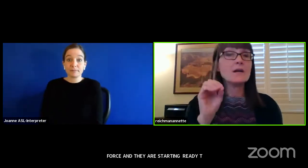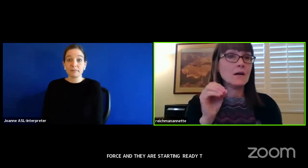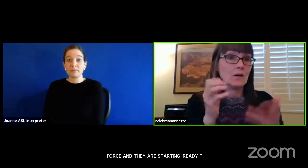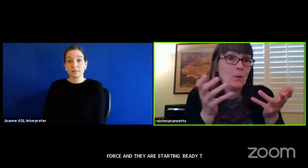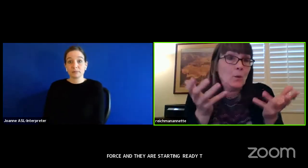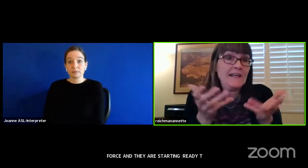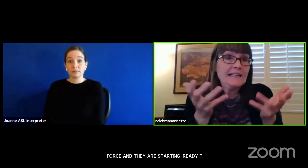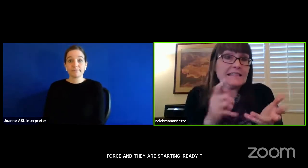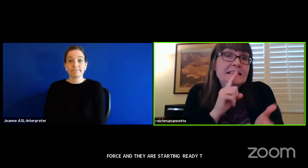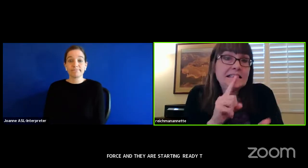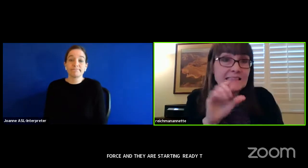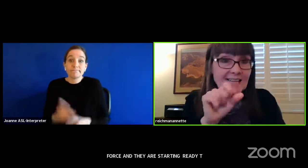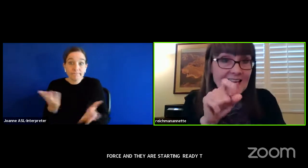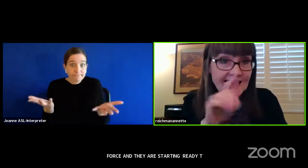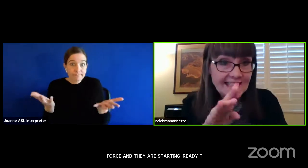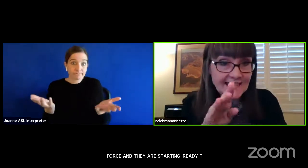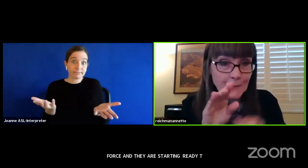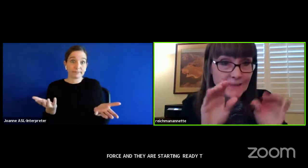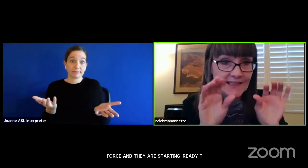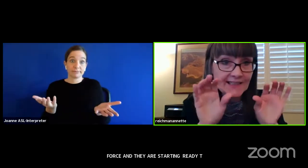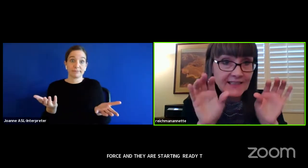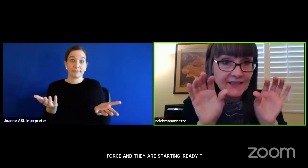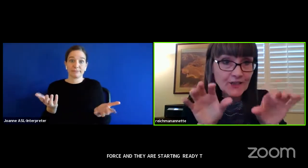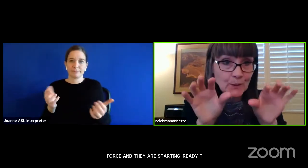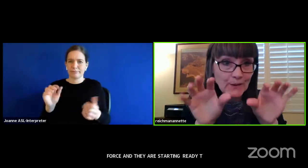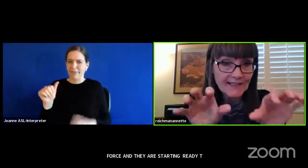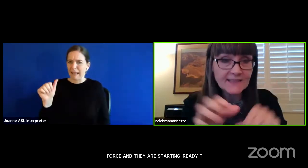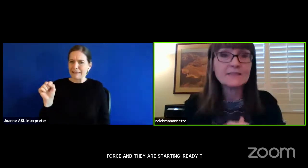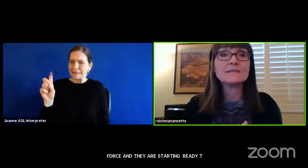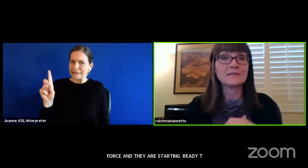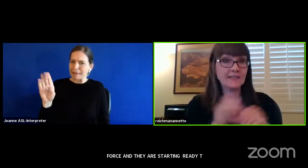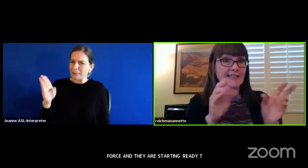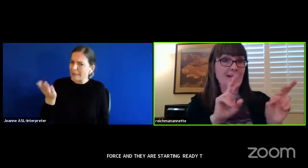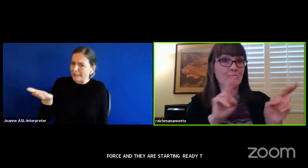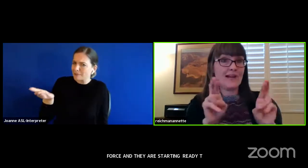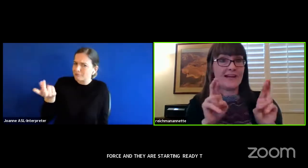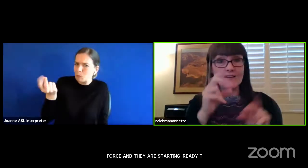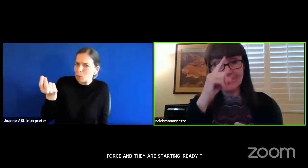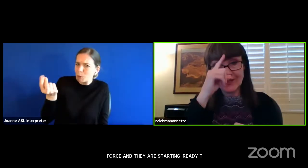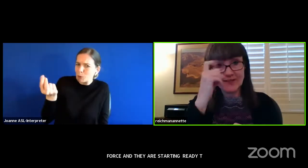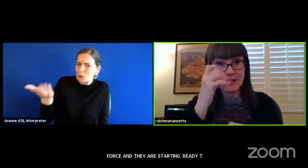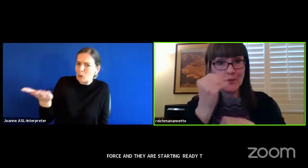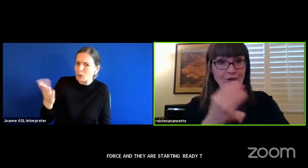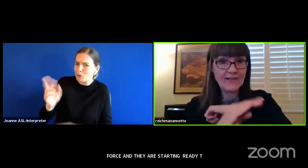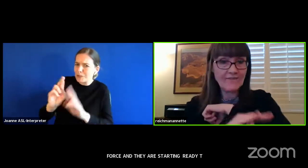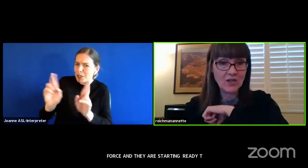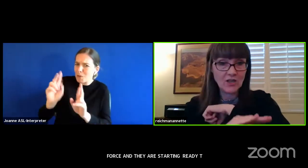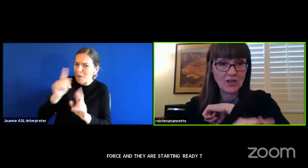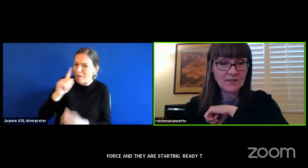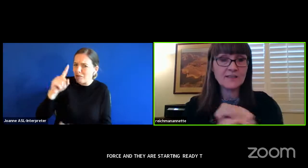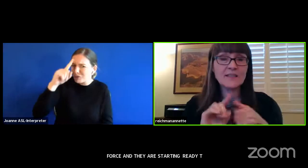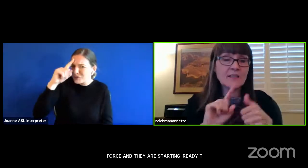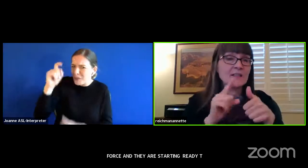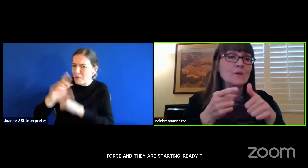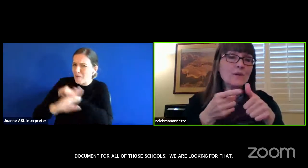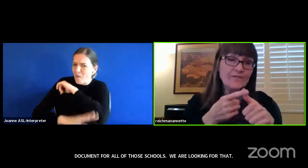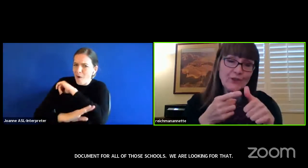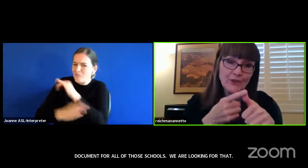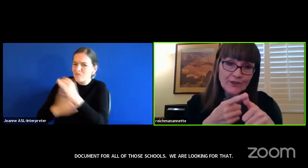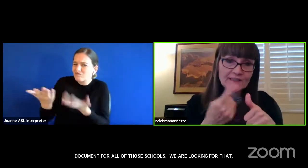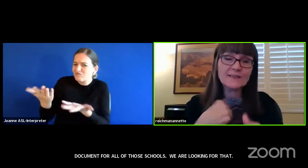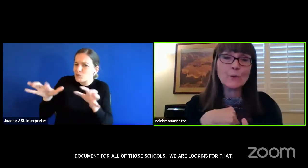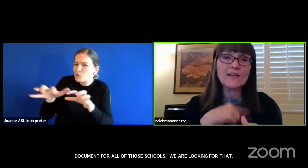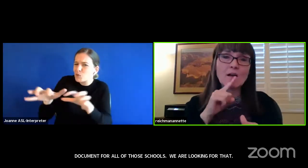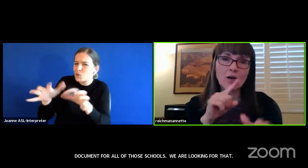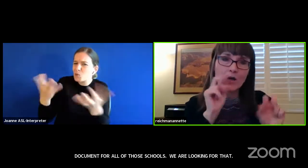So what is AHDB doing to get ready for the summer and fall? Well,